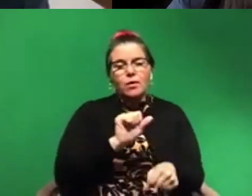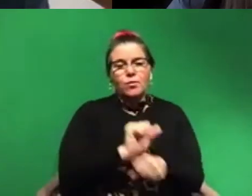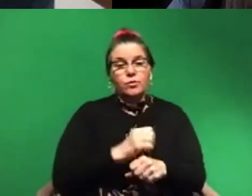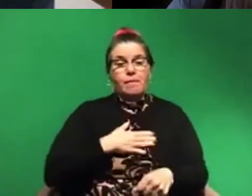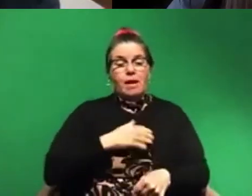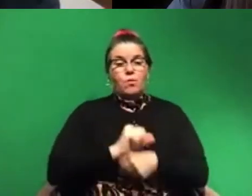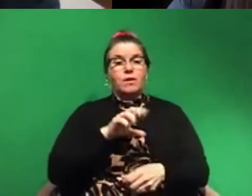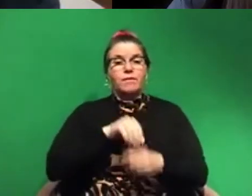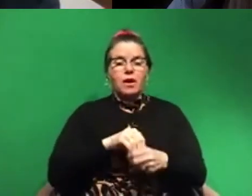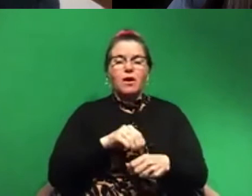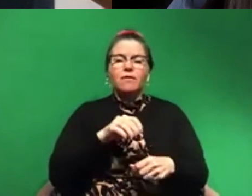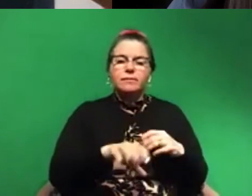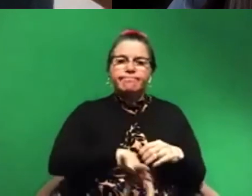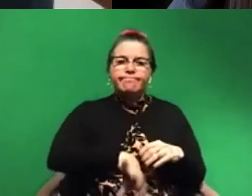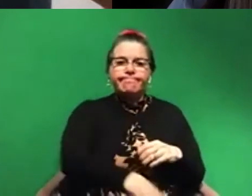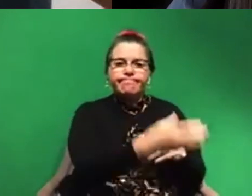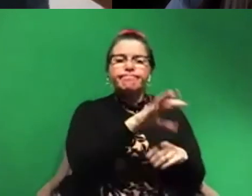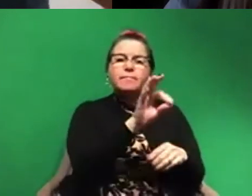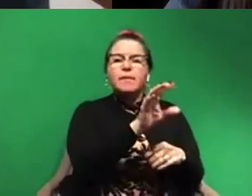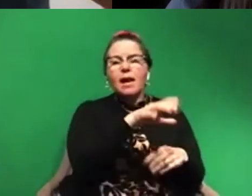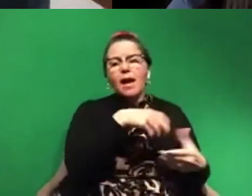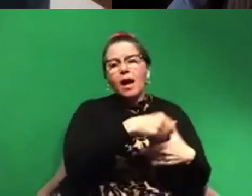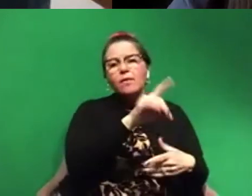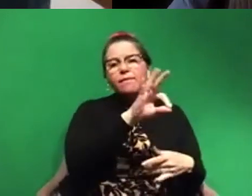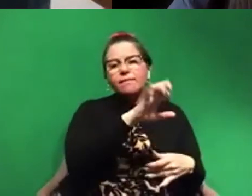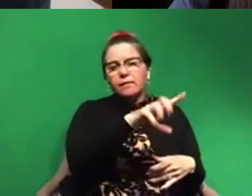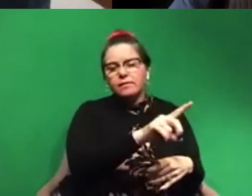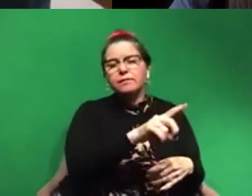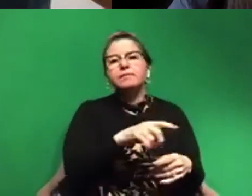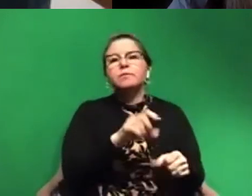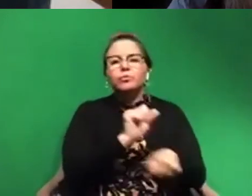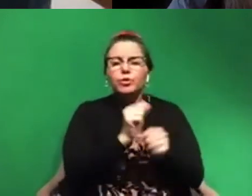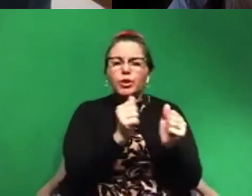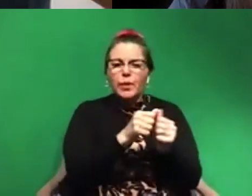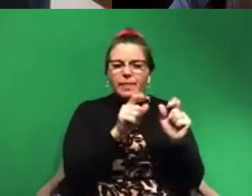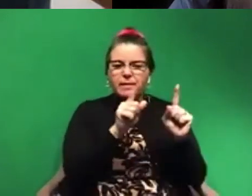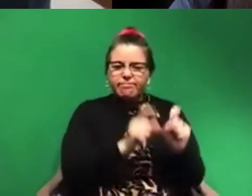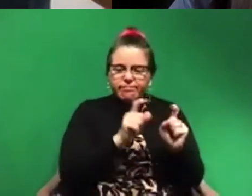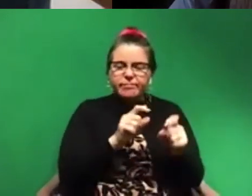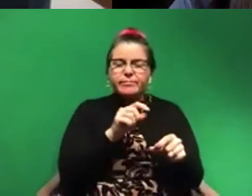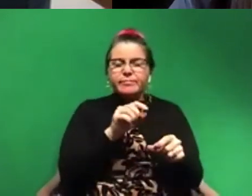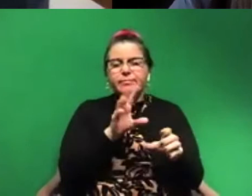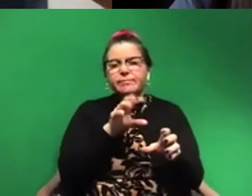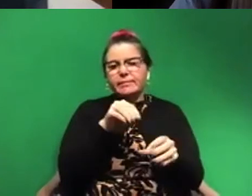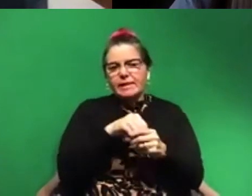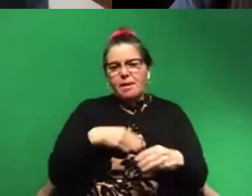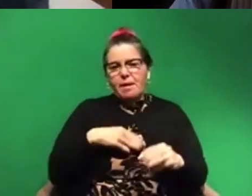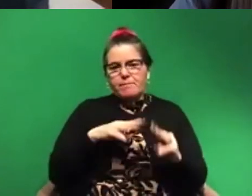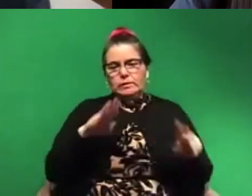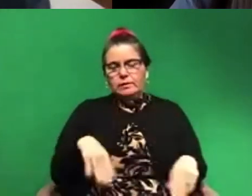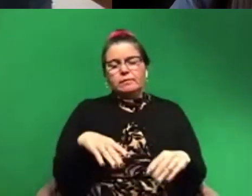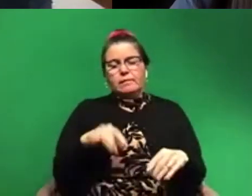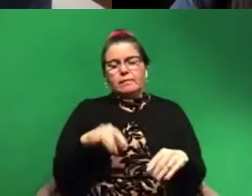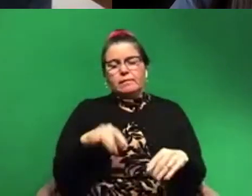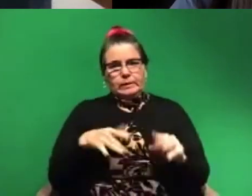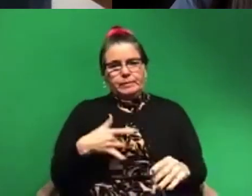lot of field sampling, a lot of work in the field, a lot of working with the specimens in a museum context. That's what we do in museums. We work